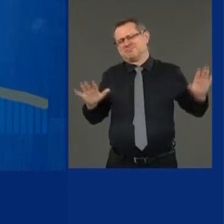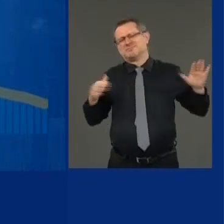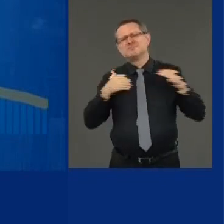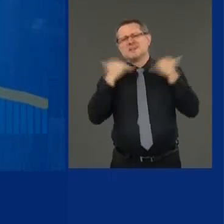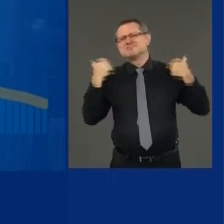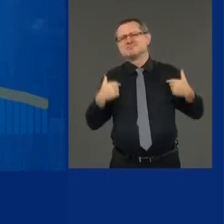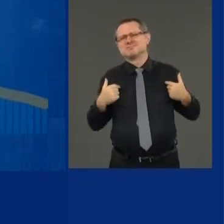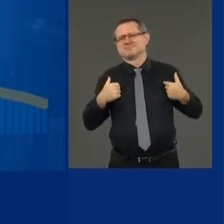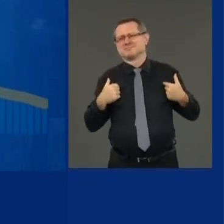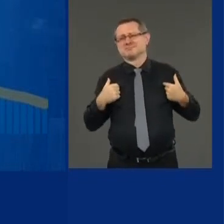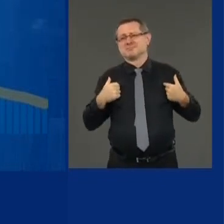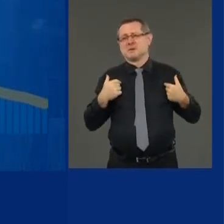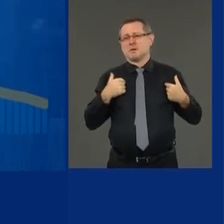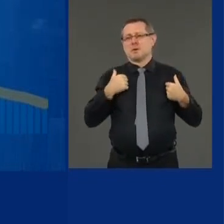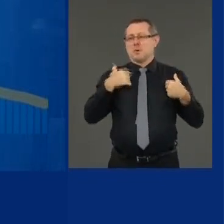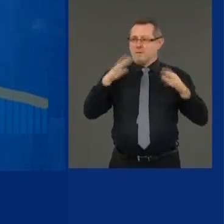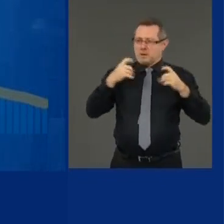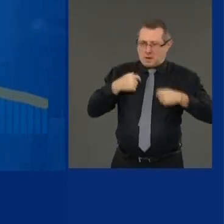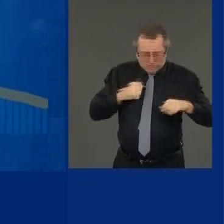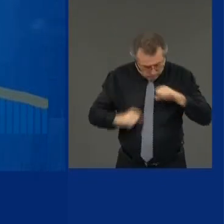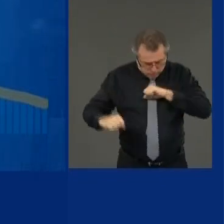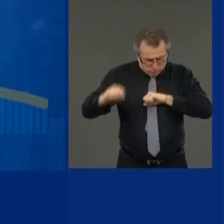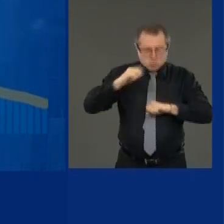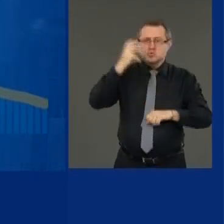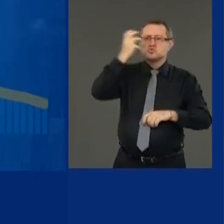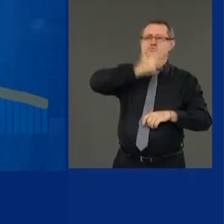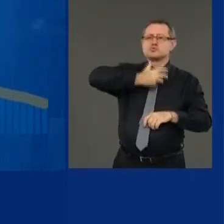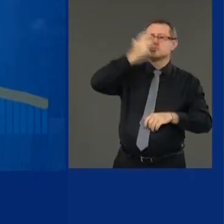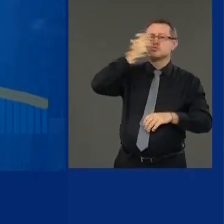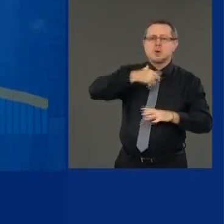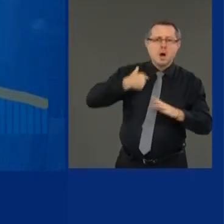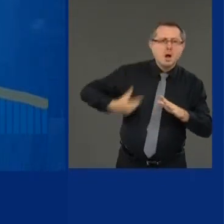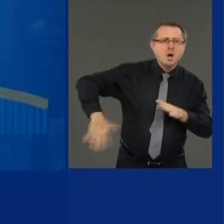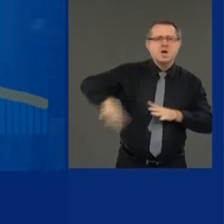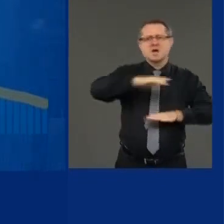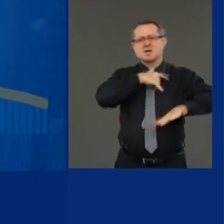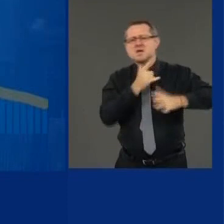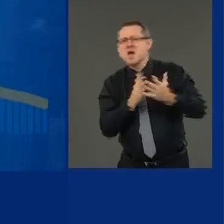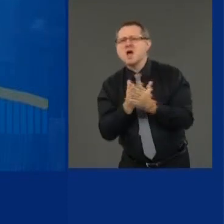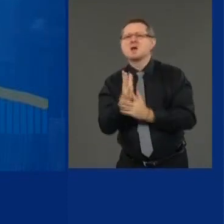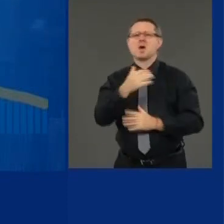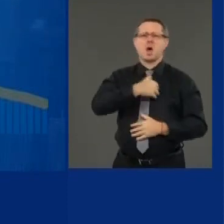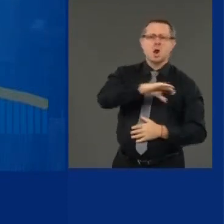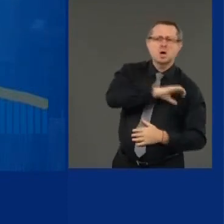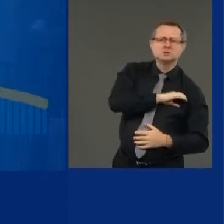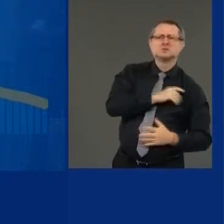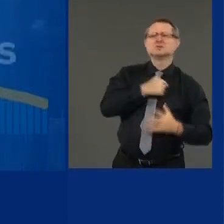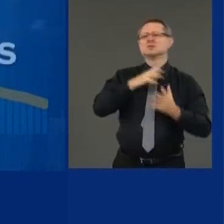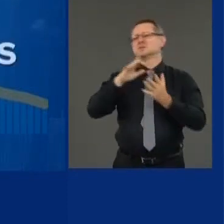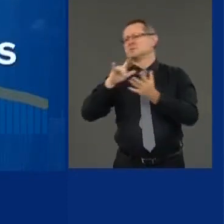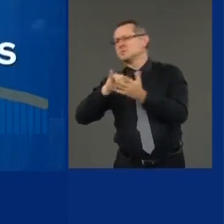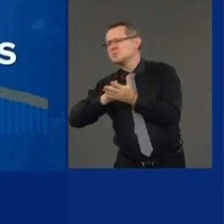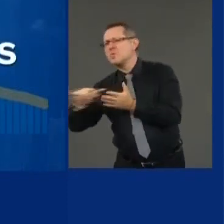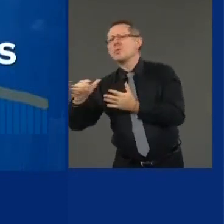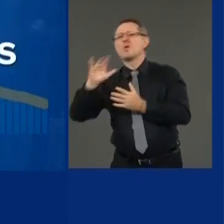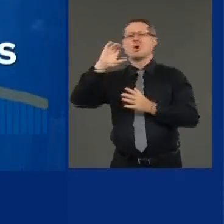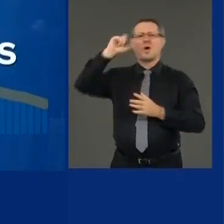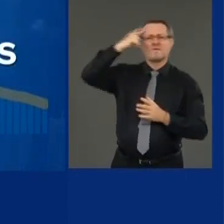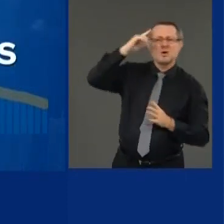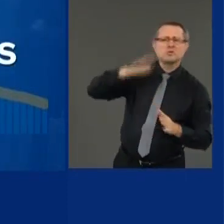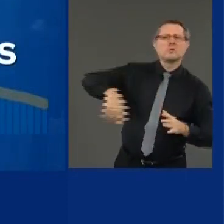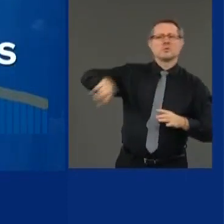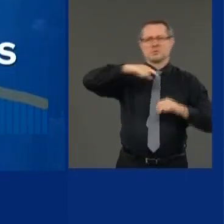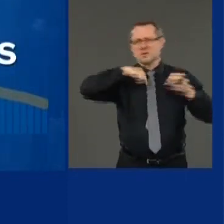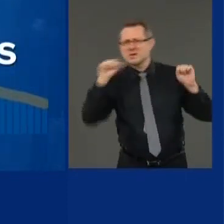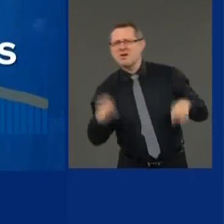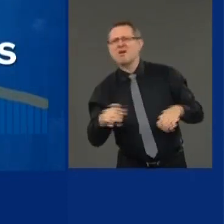tested the competence of the government, and New Yorkers did it. But we don't want to do it again. And